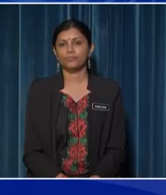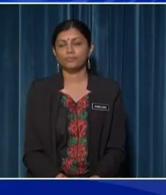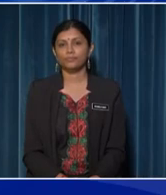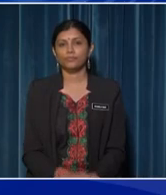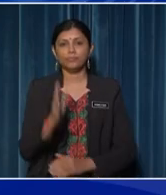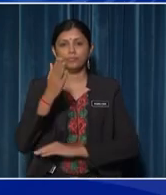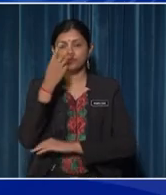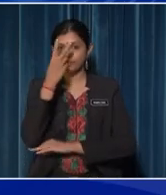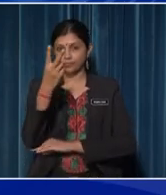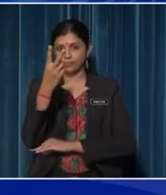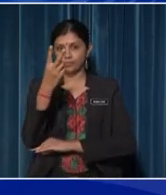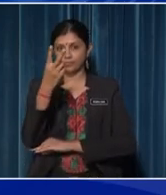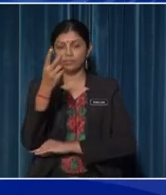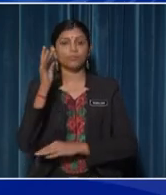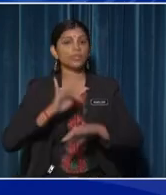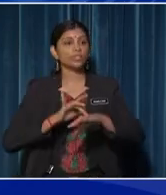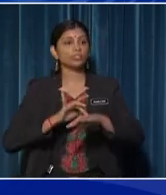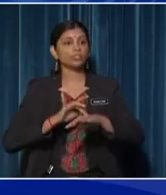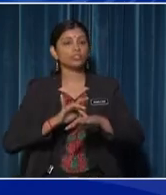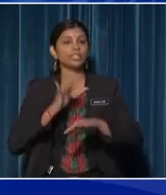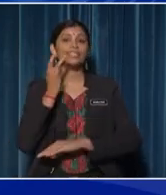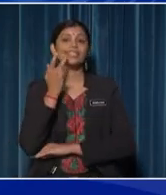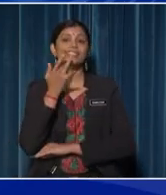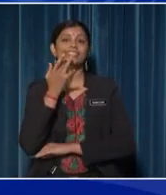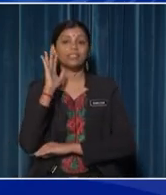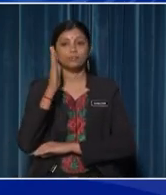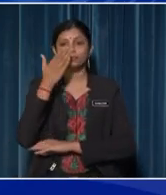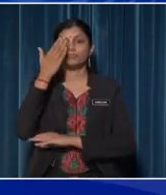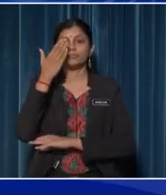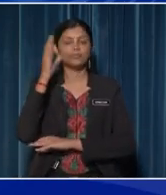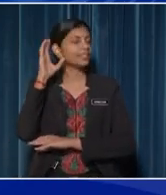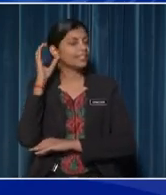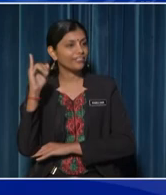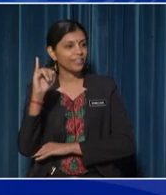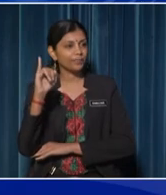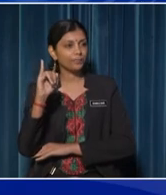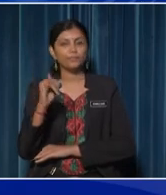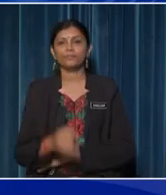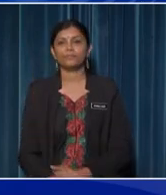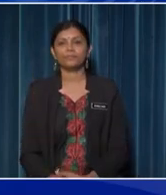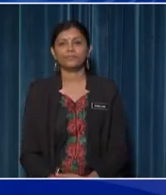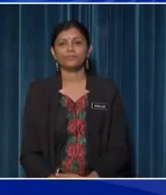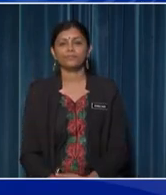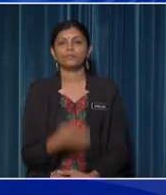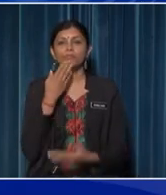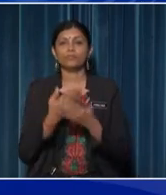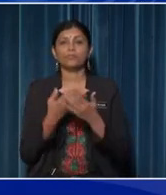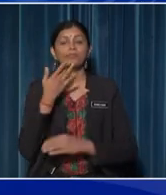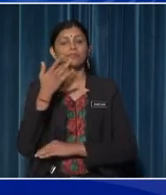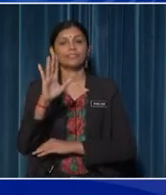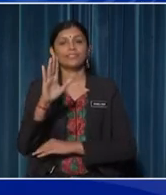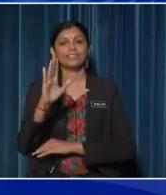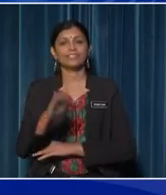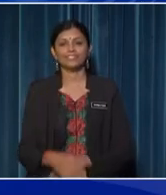sense of sight, touch, taste, smell or hearing Good luck for your